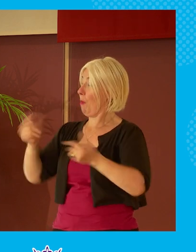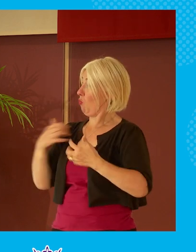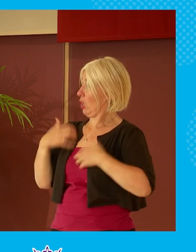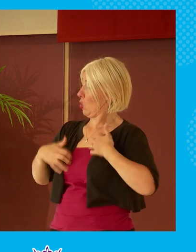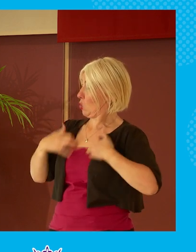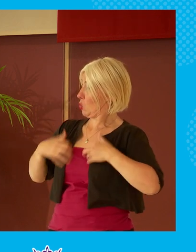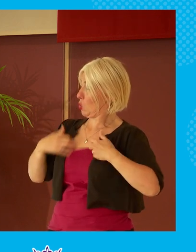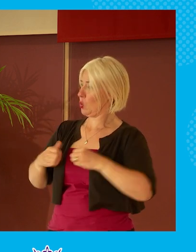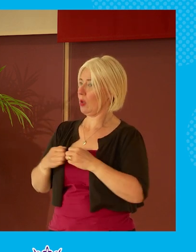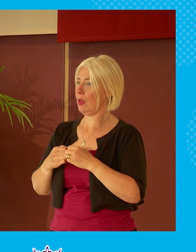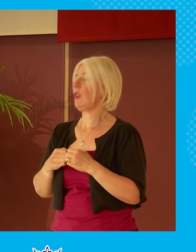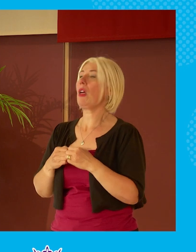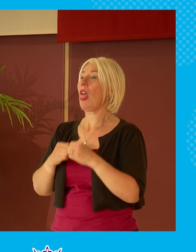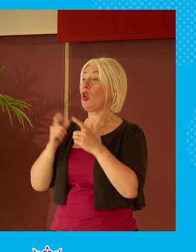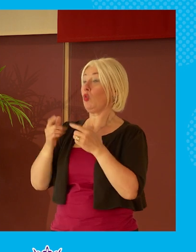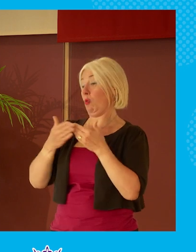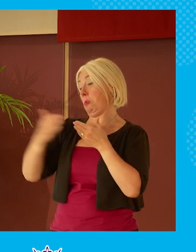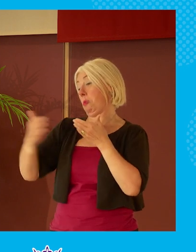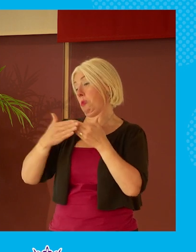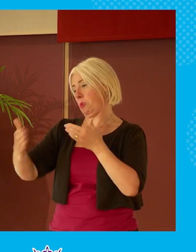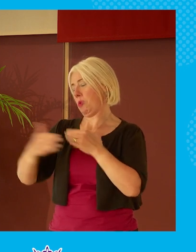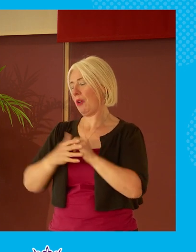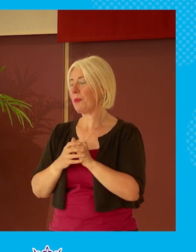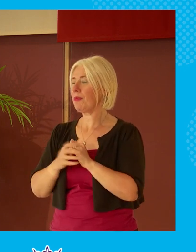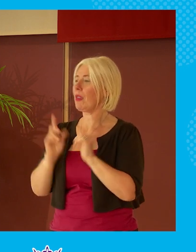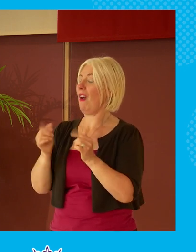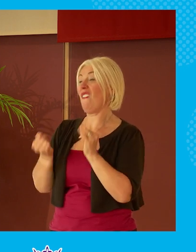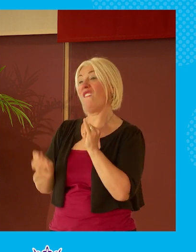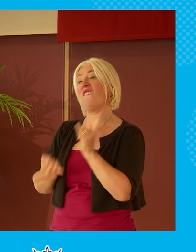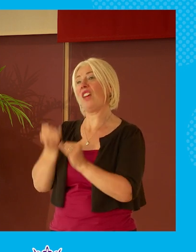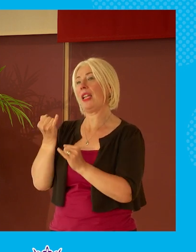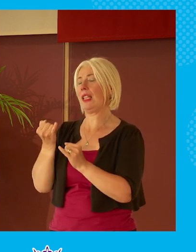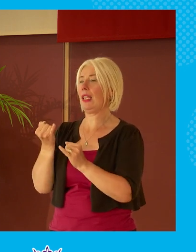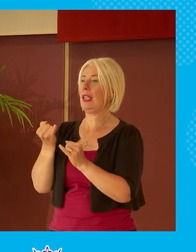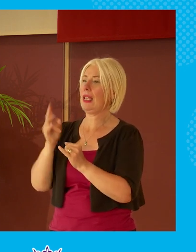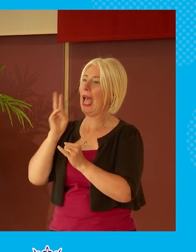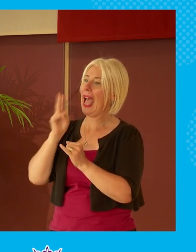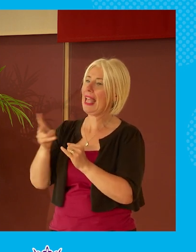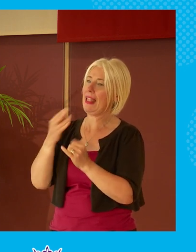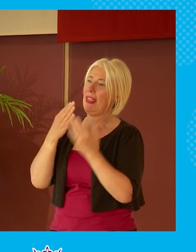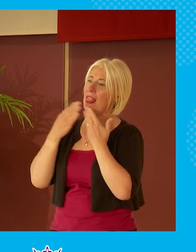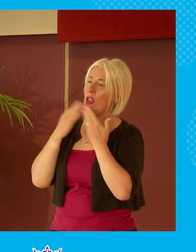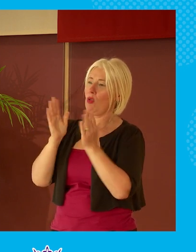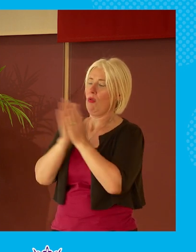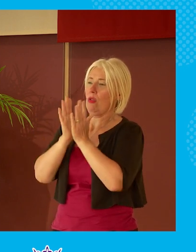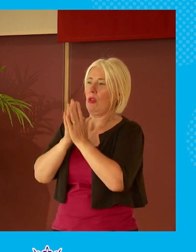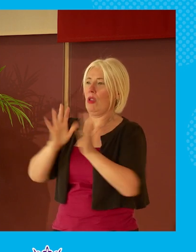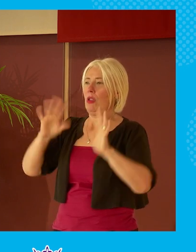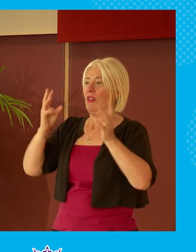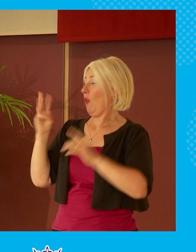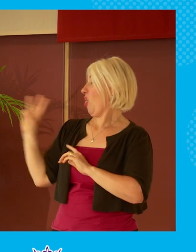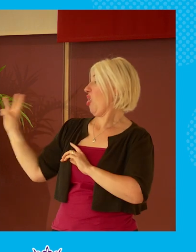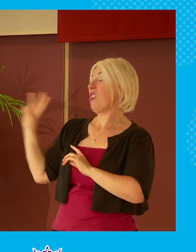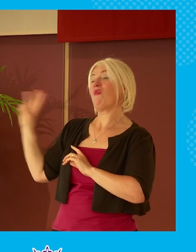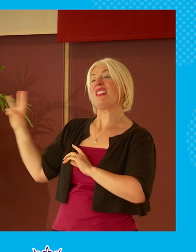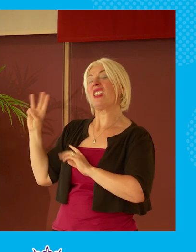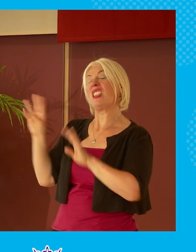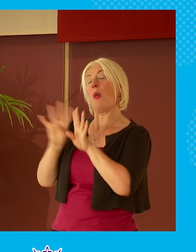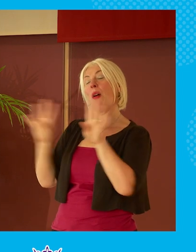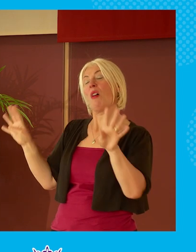uh discussed over the next couple of days but finally can i ask you again to put your hands together for our three panelists to peter